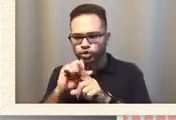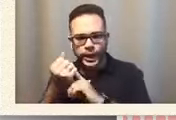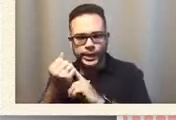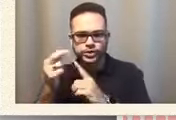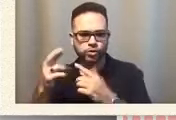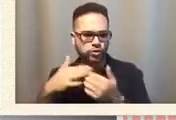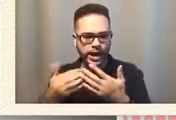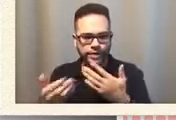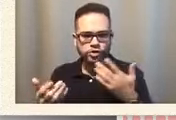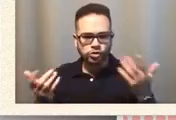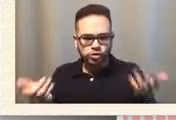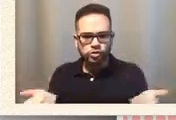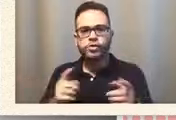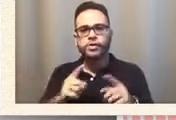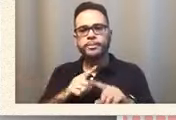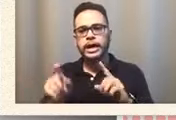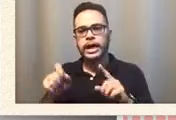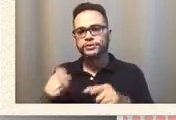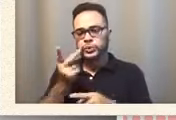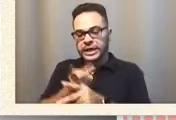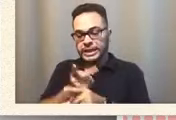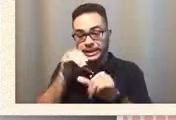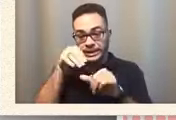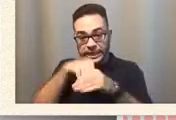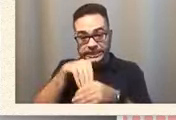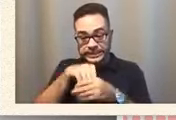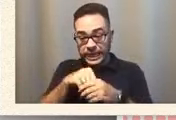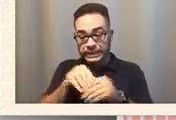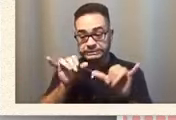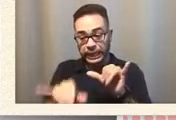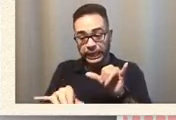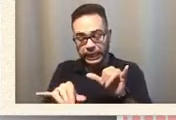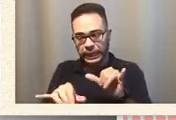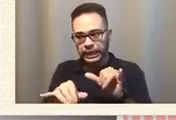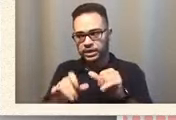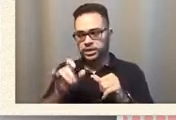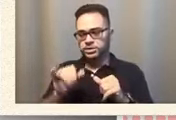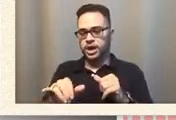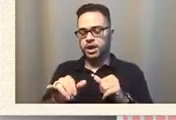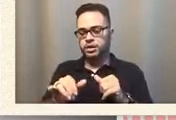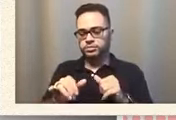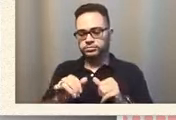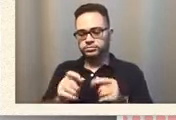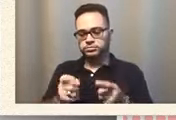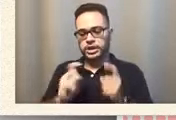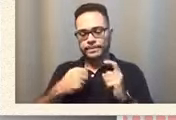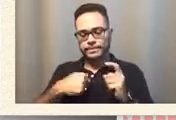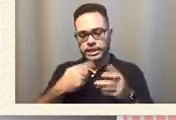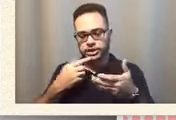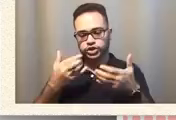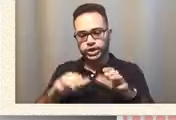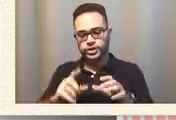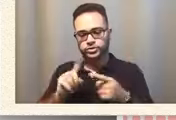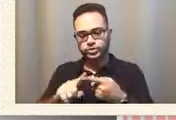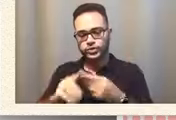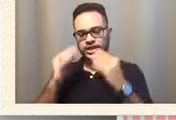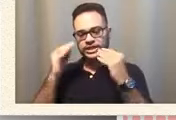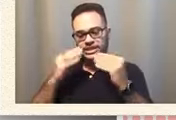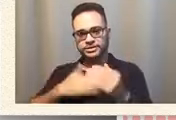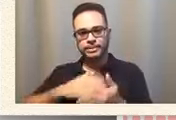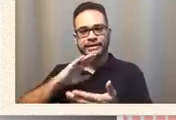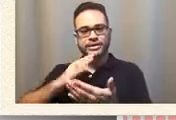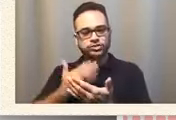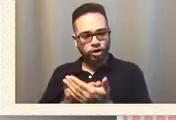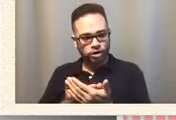and keeping them indoor have actually gave me the the chance to teach my daughter someone had